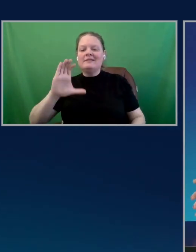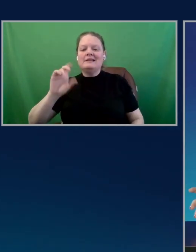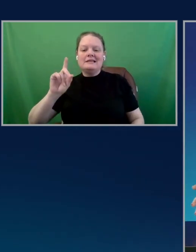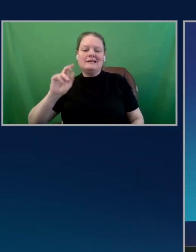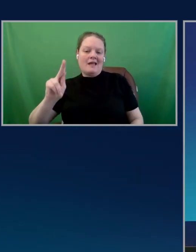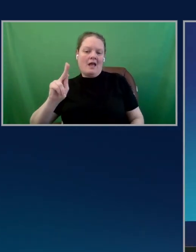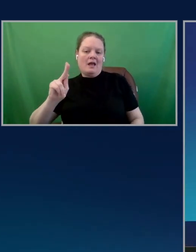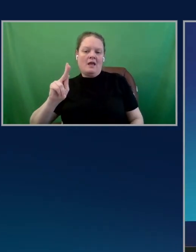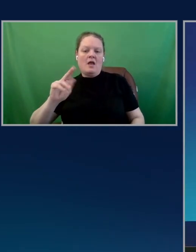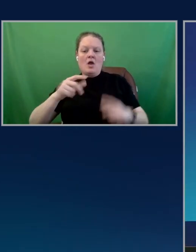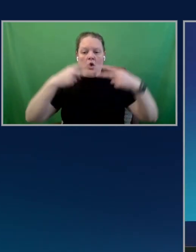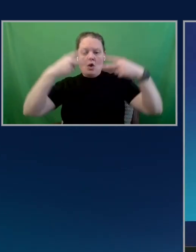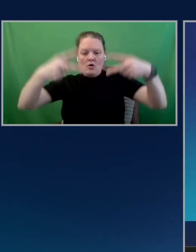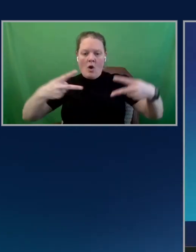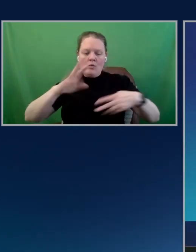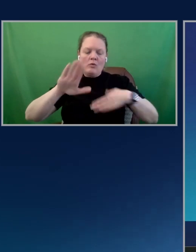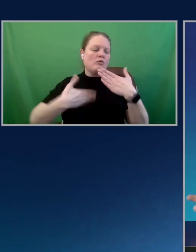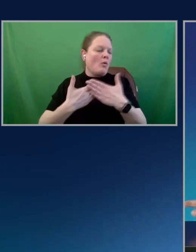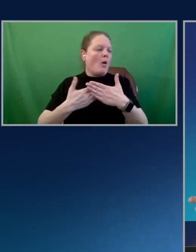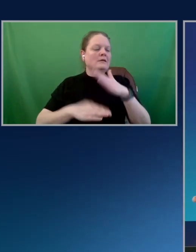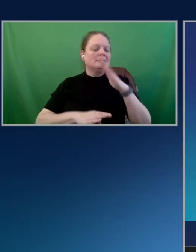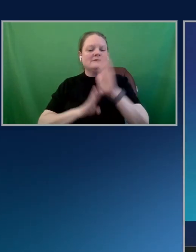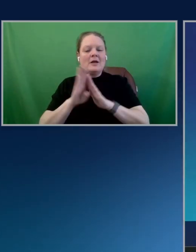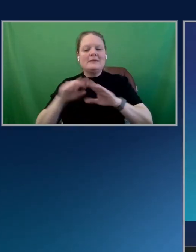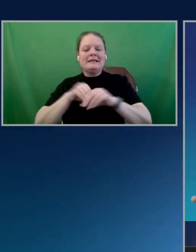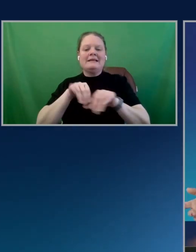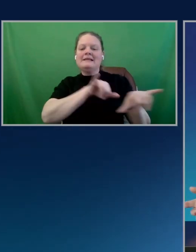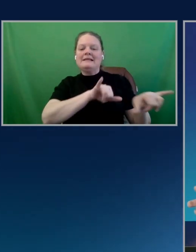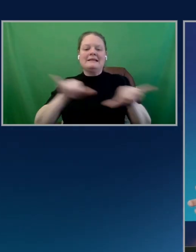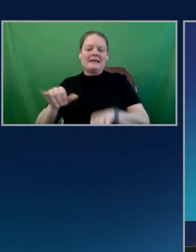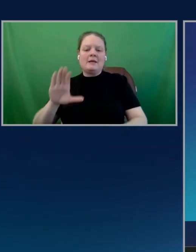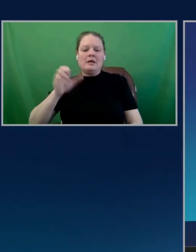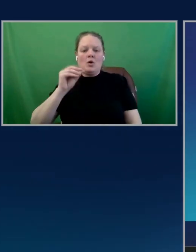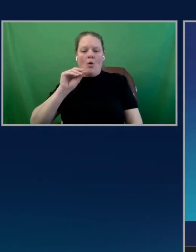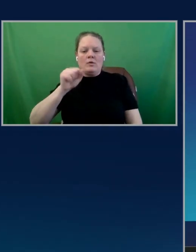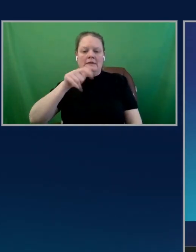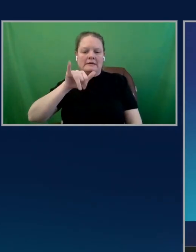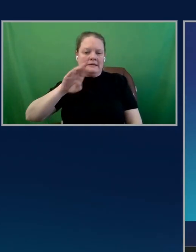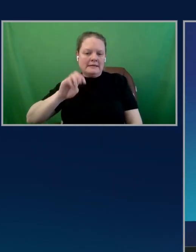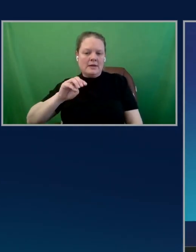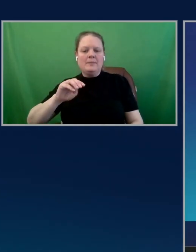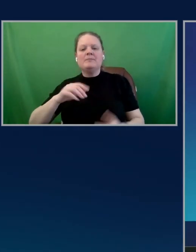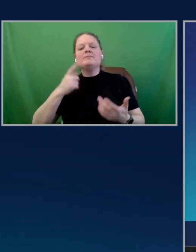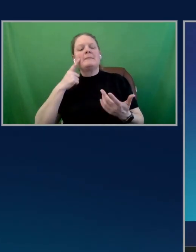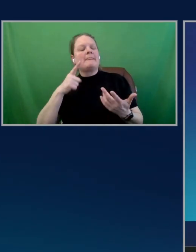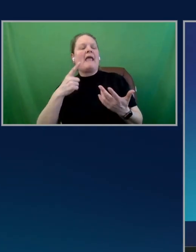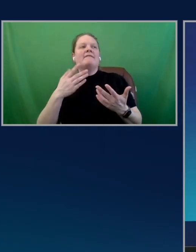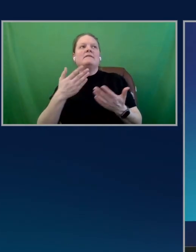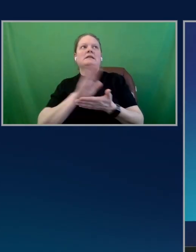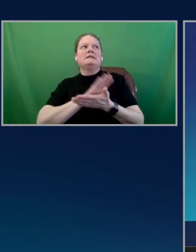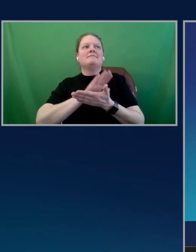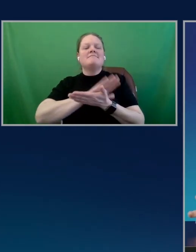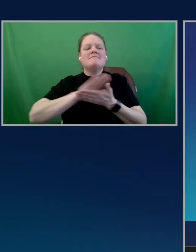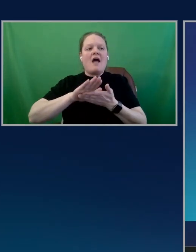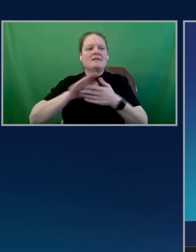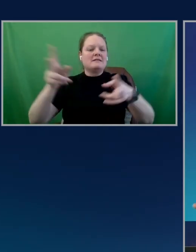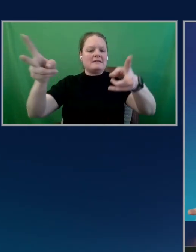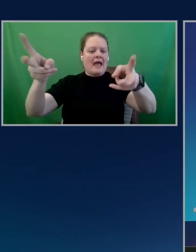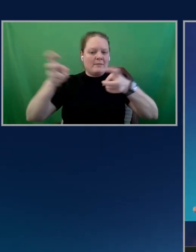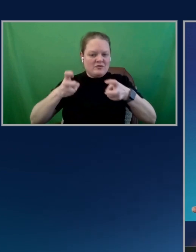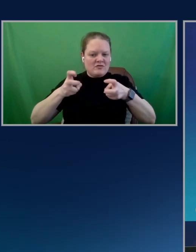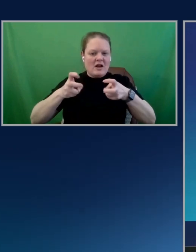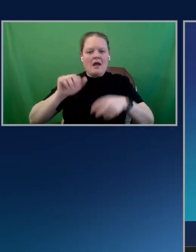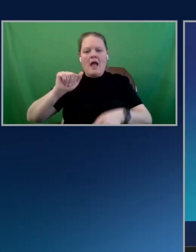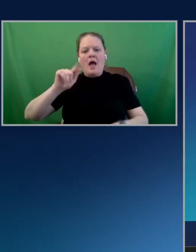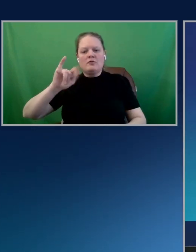the same ecosystem. And so Amplify has these really nice abstractions for the use cases we see